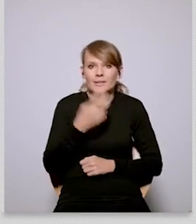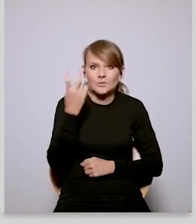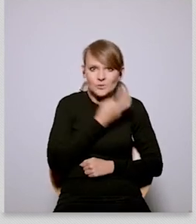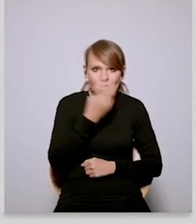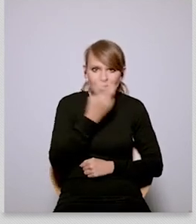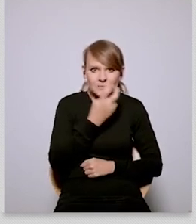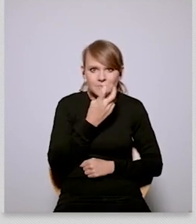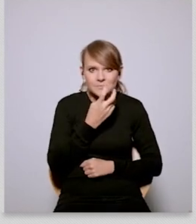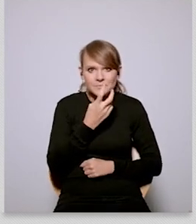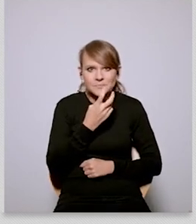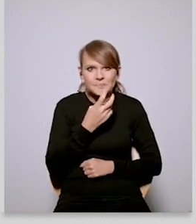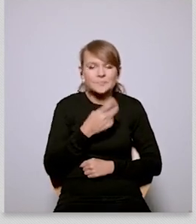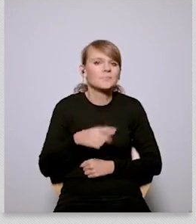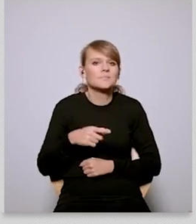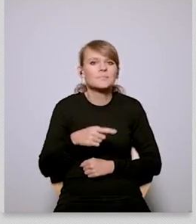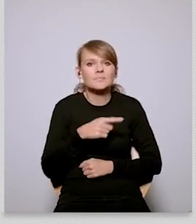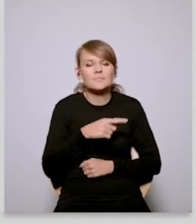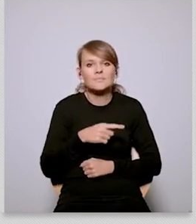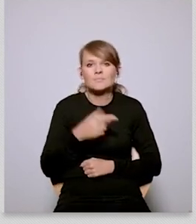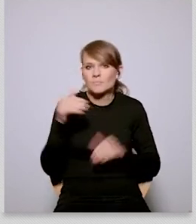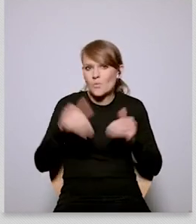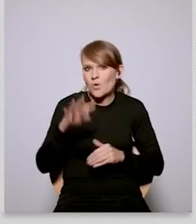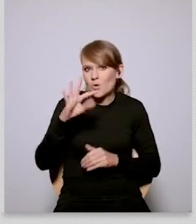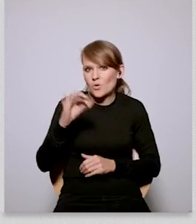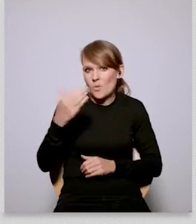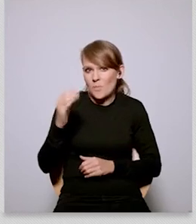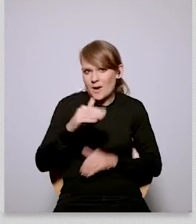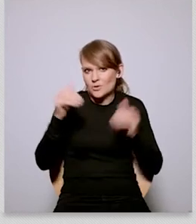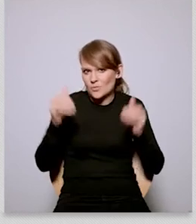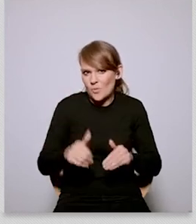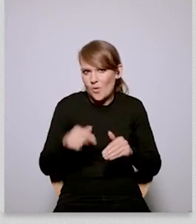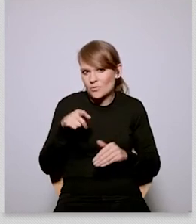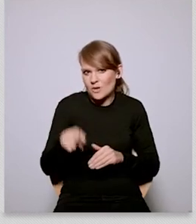it would be interesting for me to know where